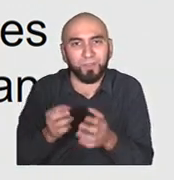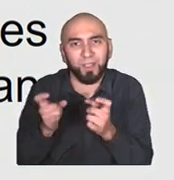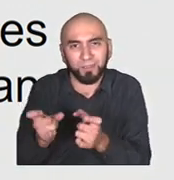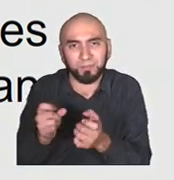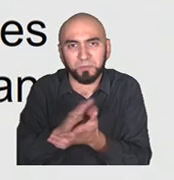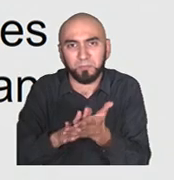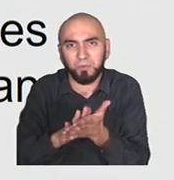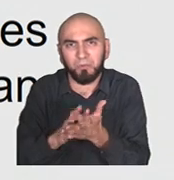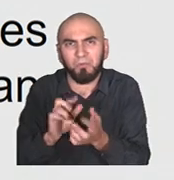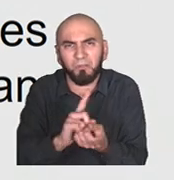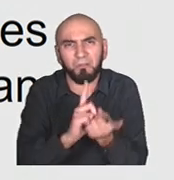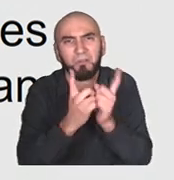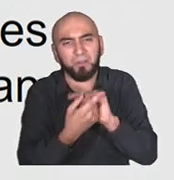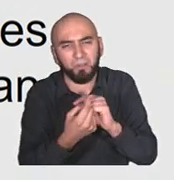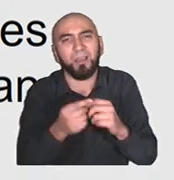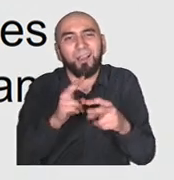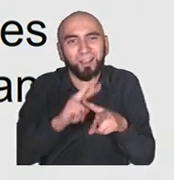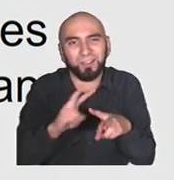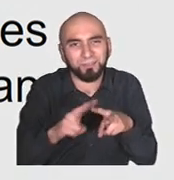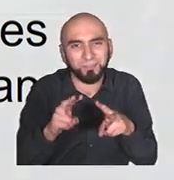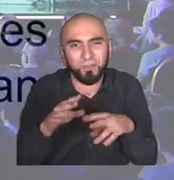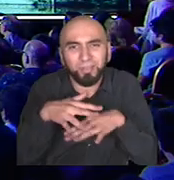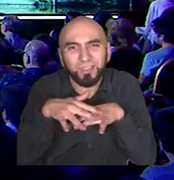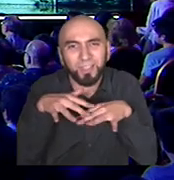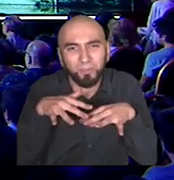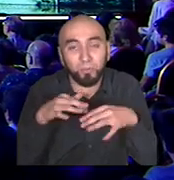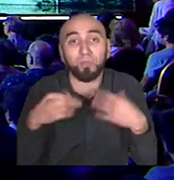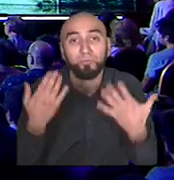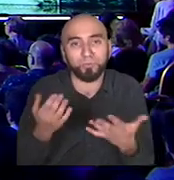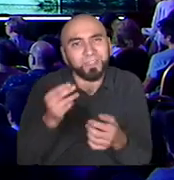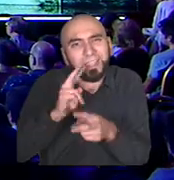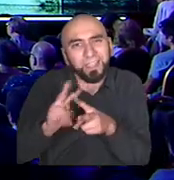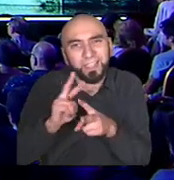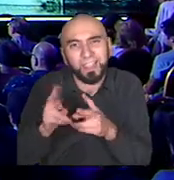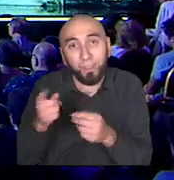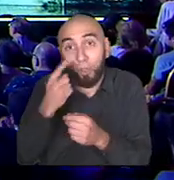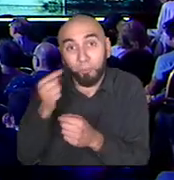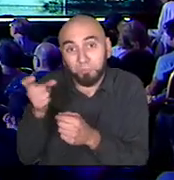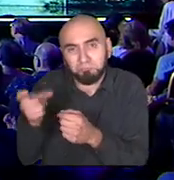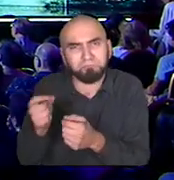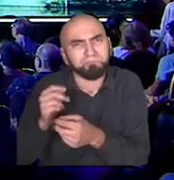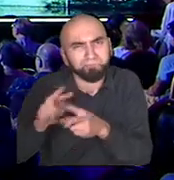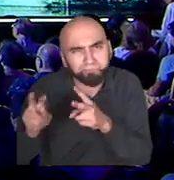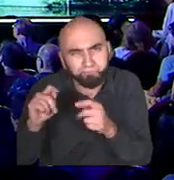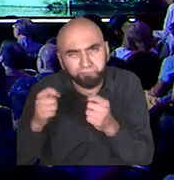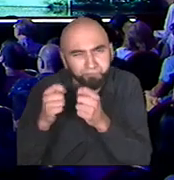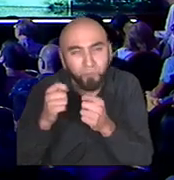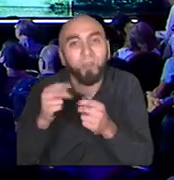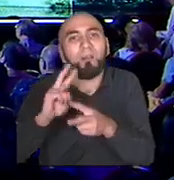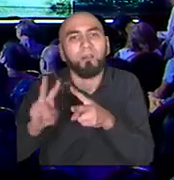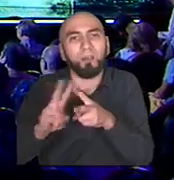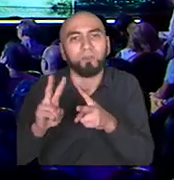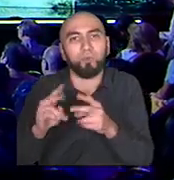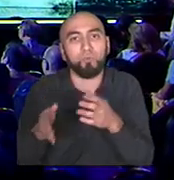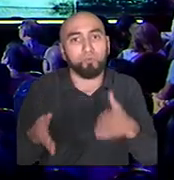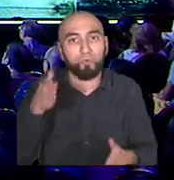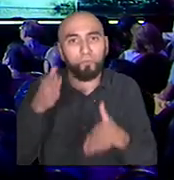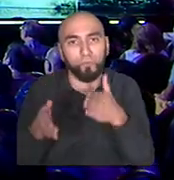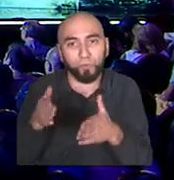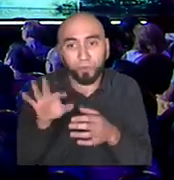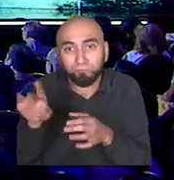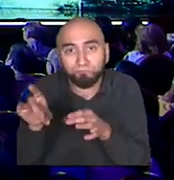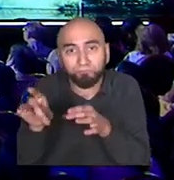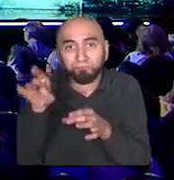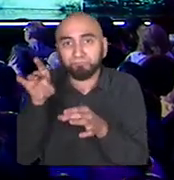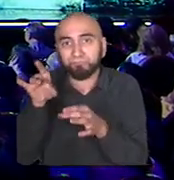take a three-dimensional tissue sample, cut it, scan it while it cut, and then upload it to a database. And the most important thing about the